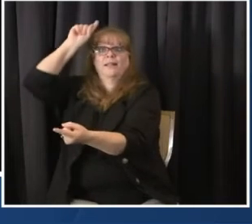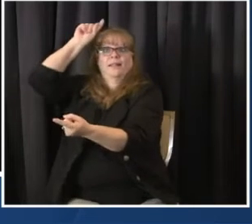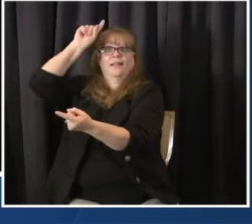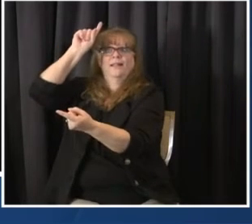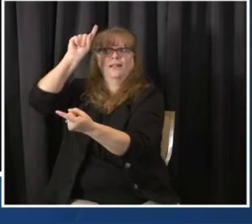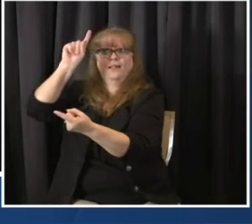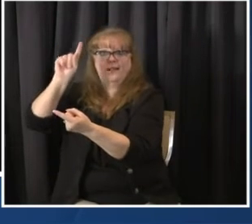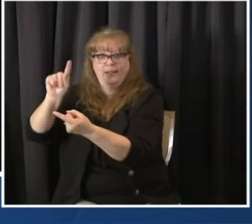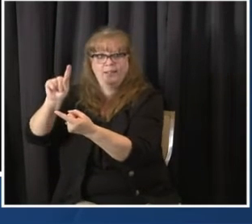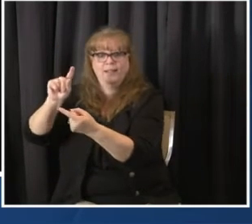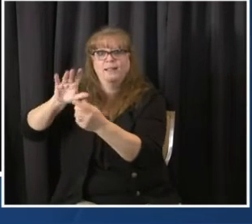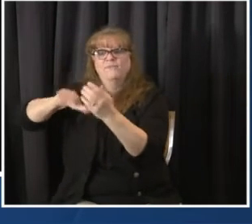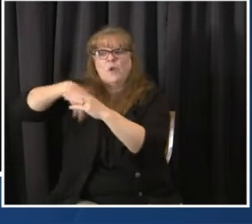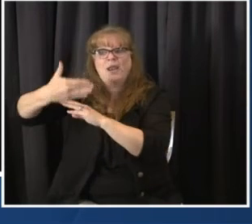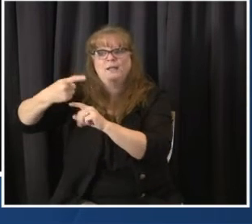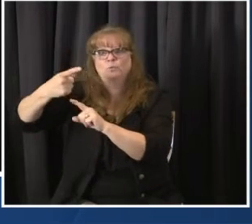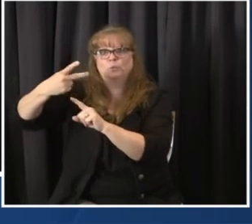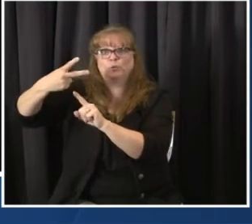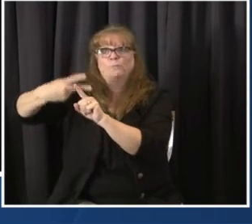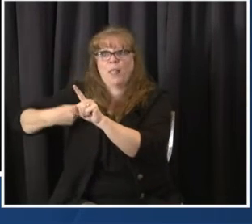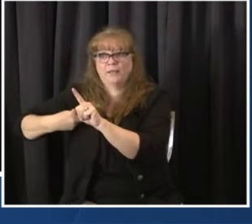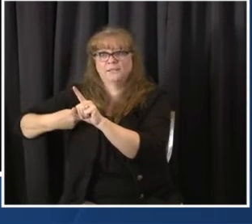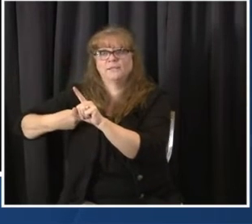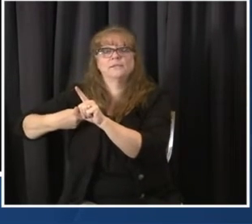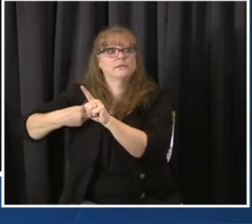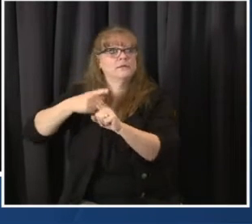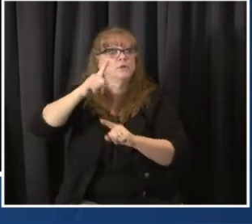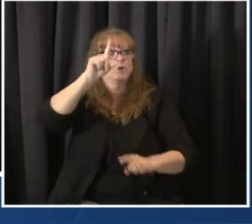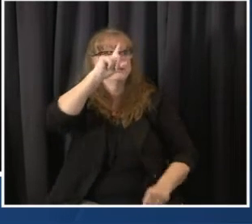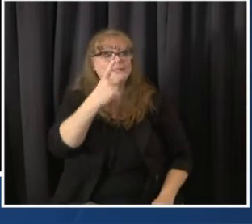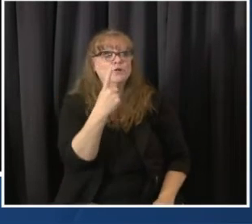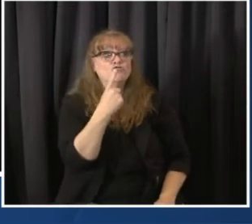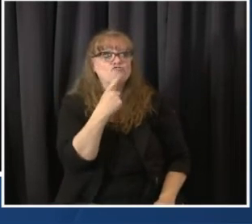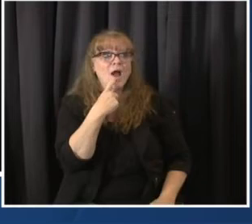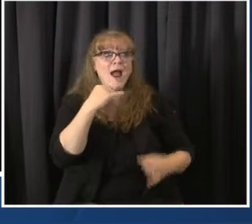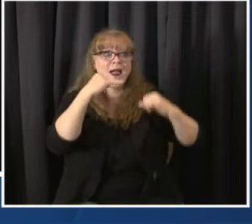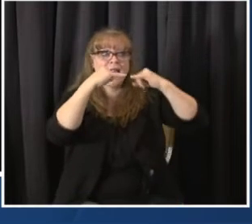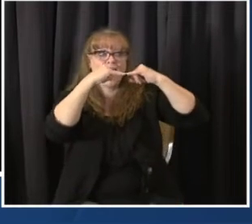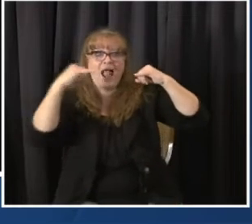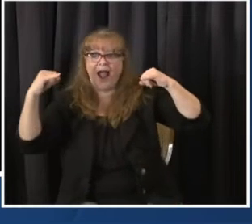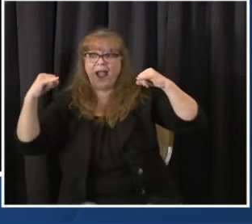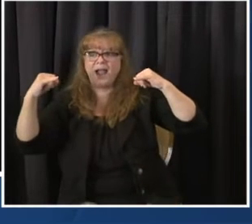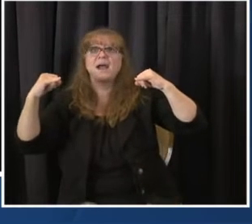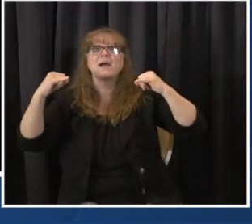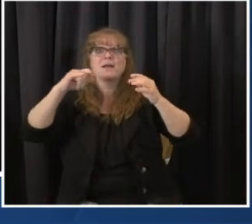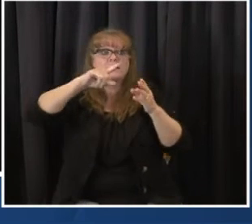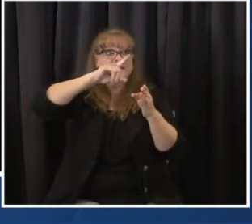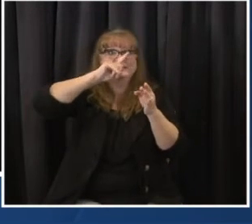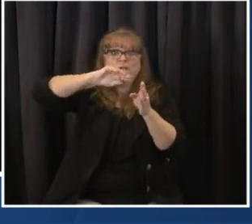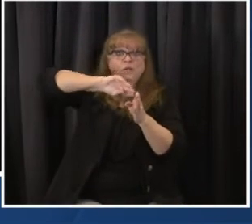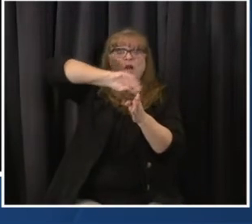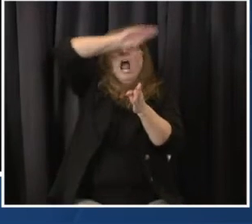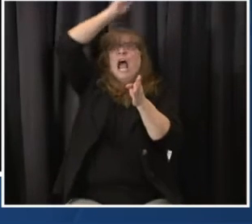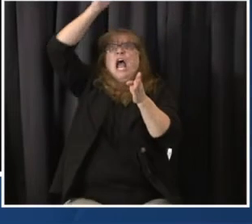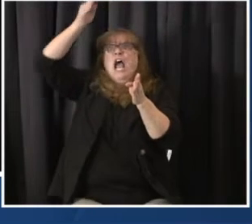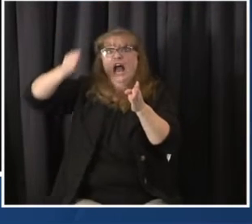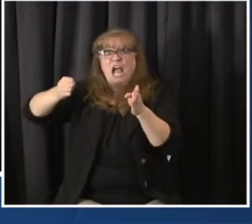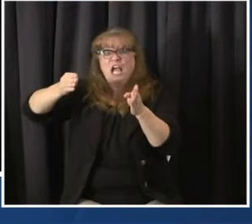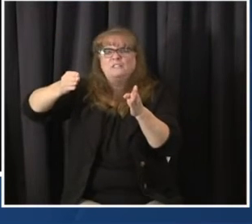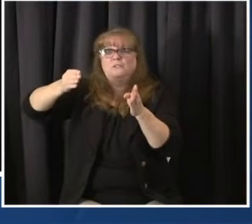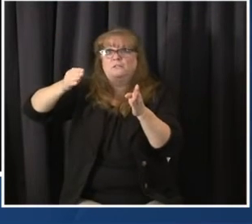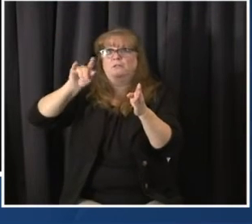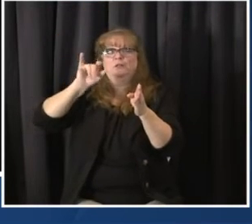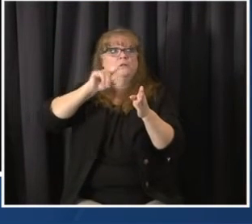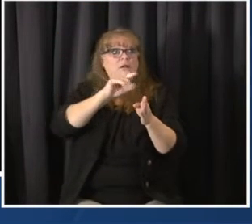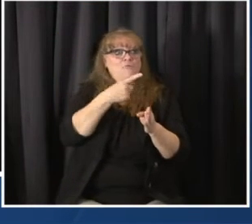line, the area between the curve on the left and the curve on the right is showing you what we anticipate the impact of vaccine could be